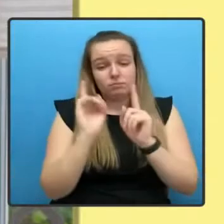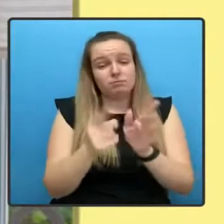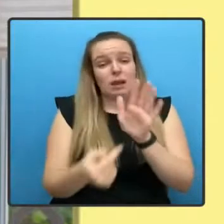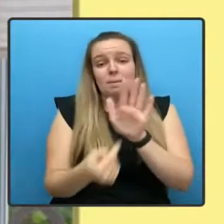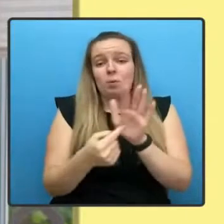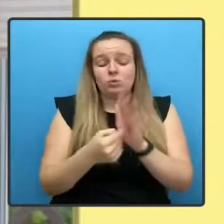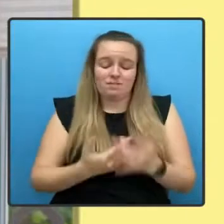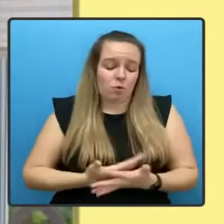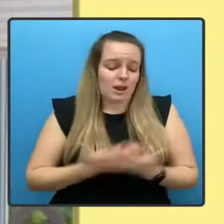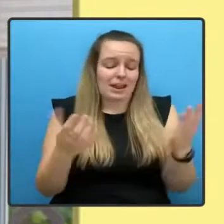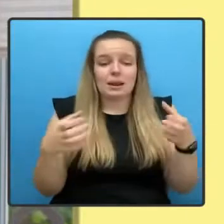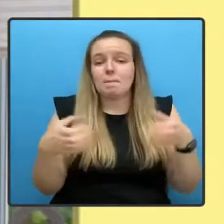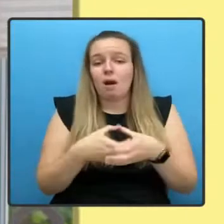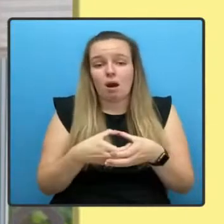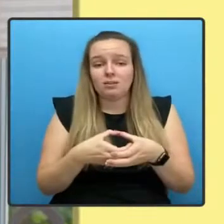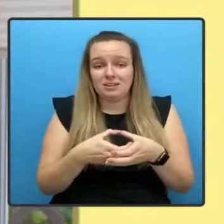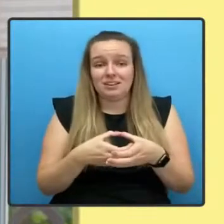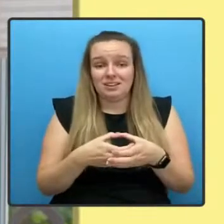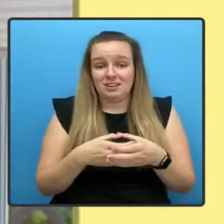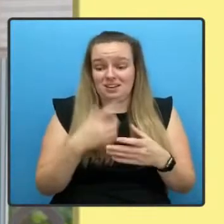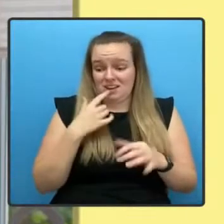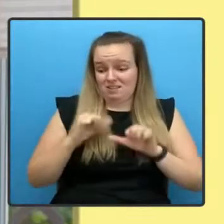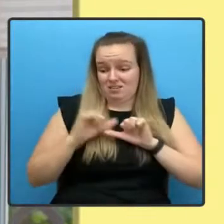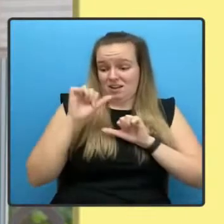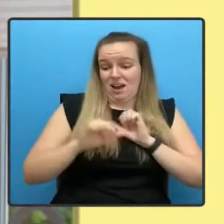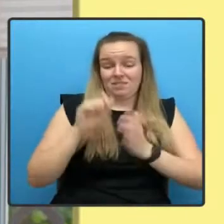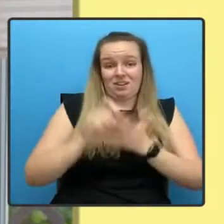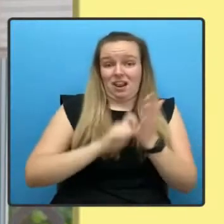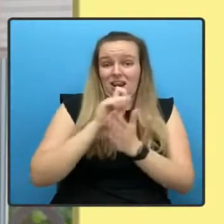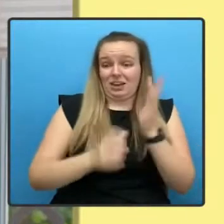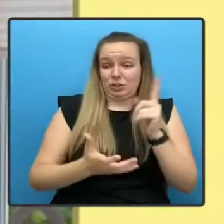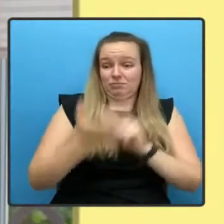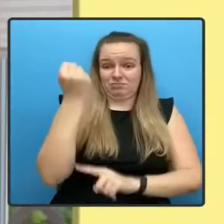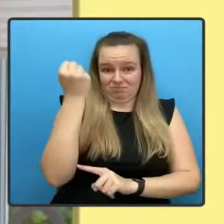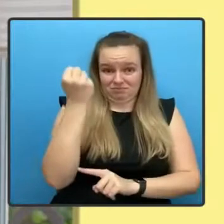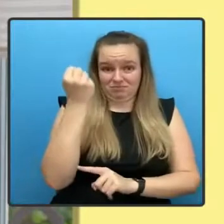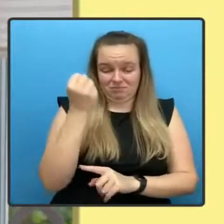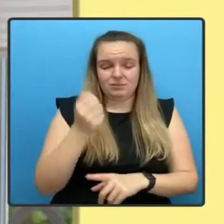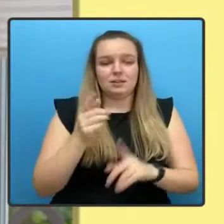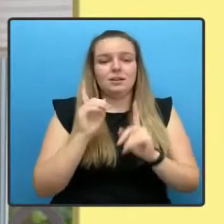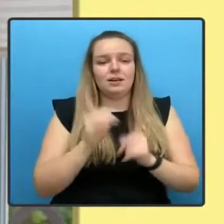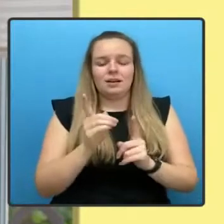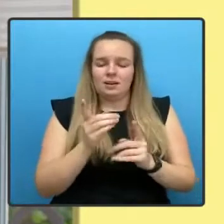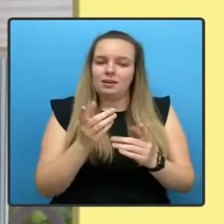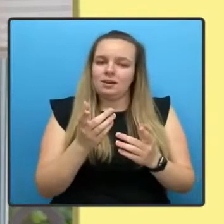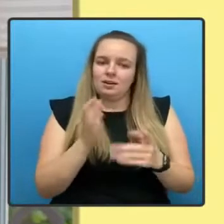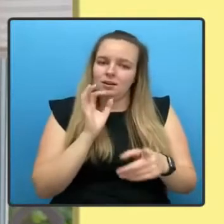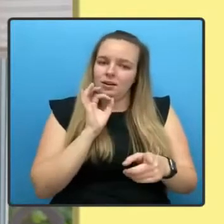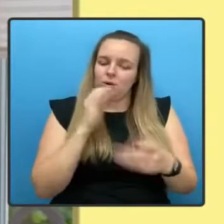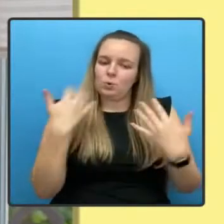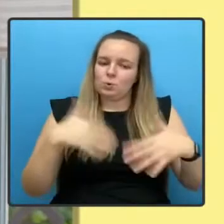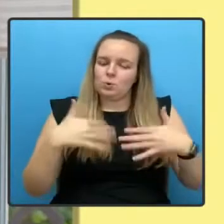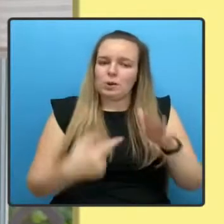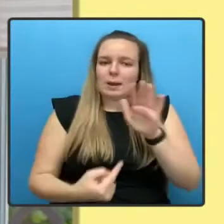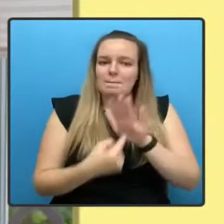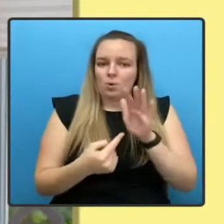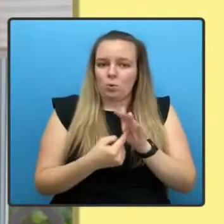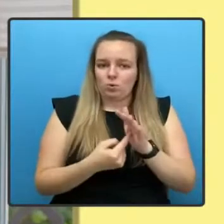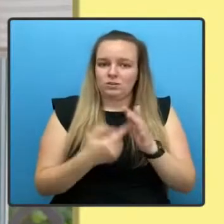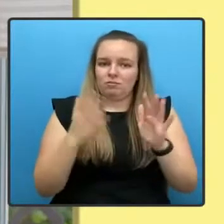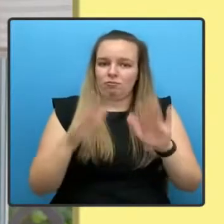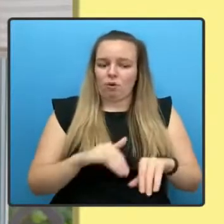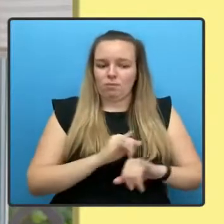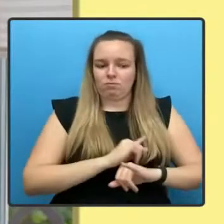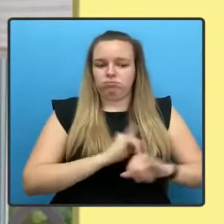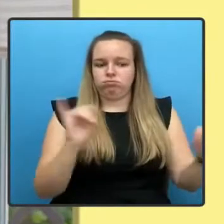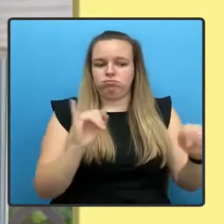after election success. It is especially important in the wake of heavy defeat. The SNP